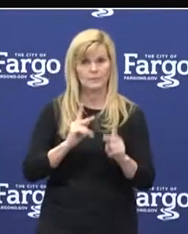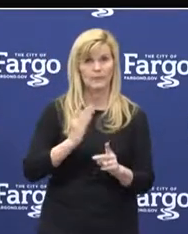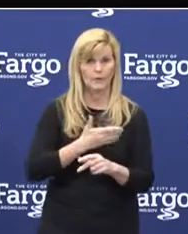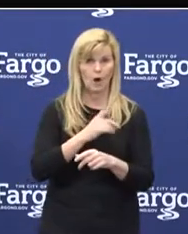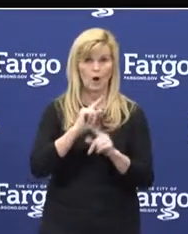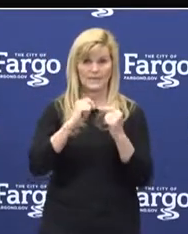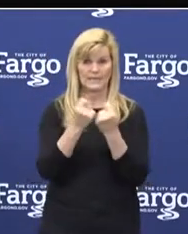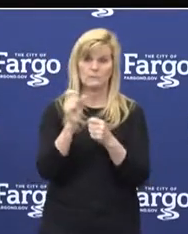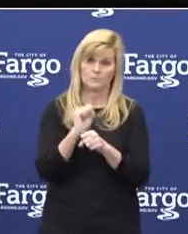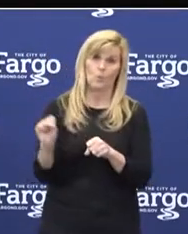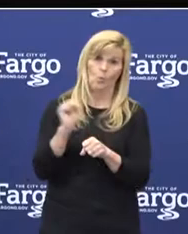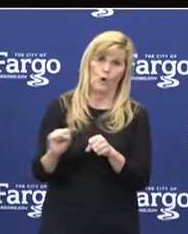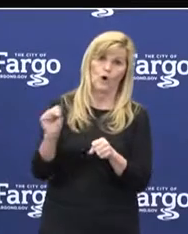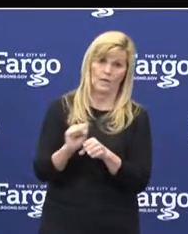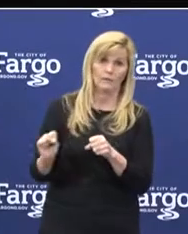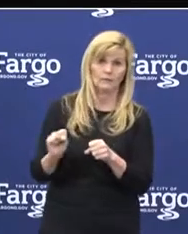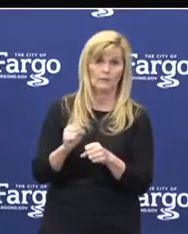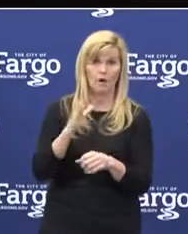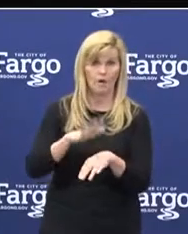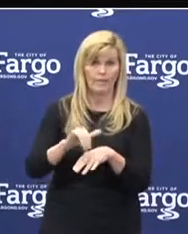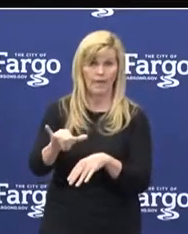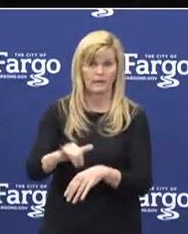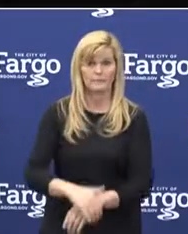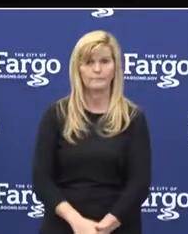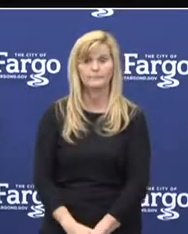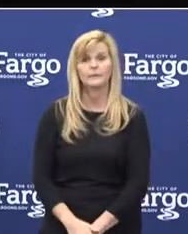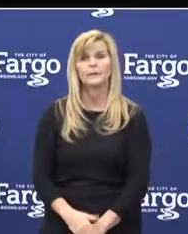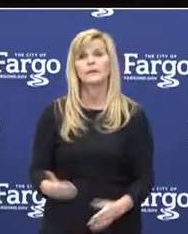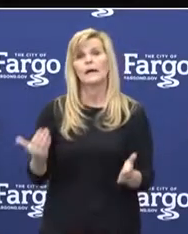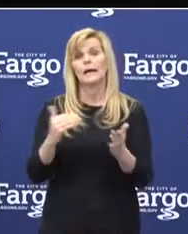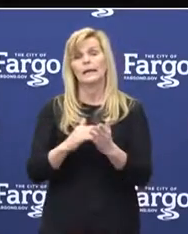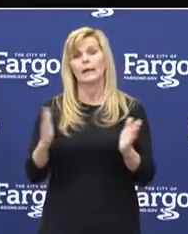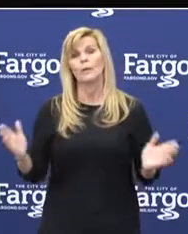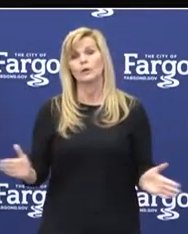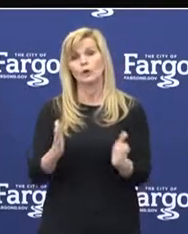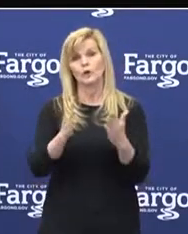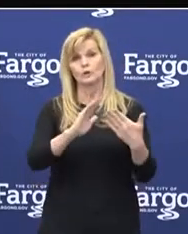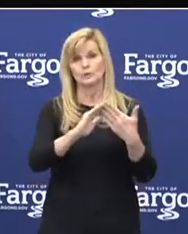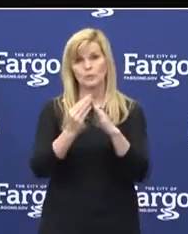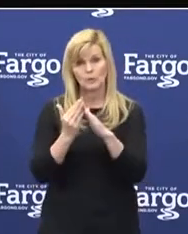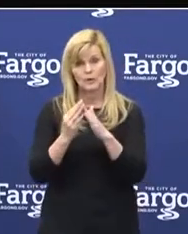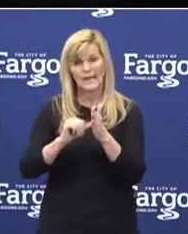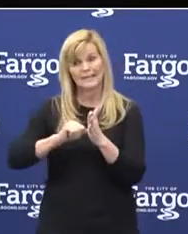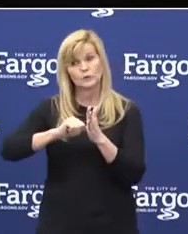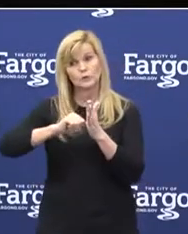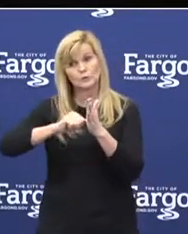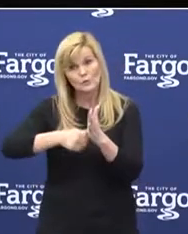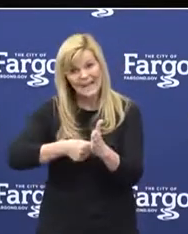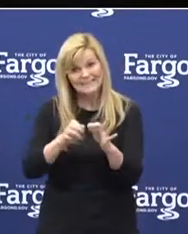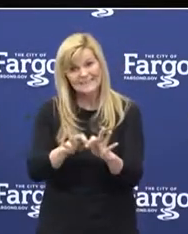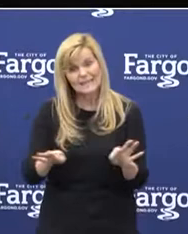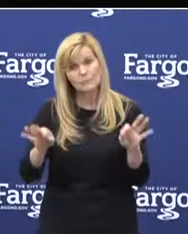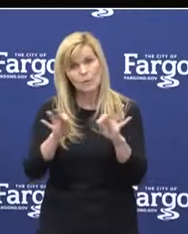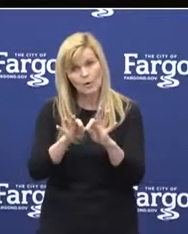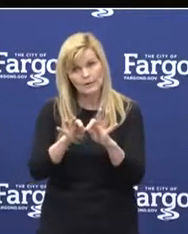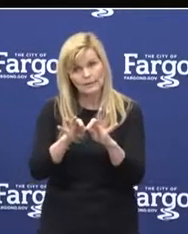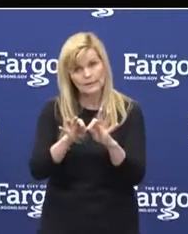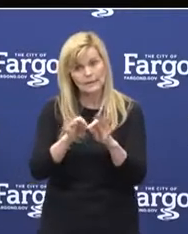very diligently on that. Again, I'd like to encourage the community and stress the importance of visiting